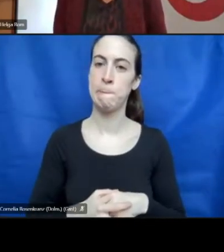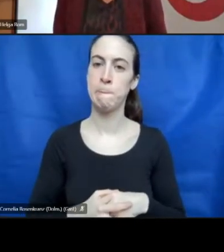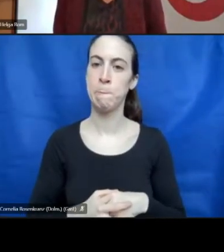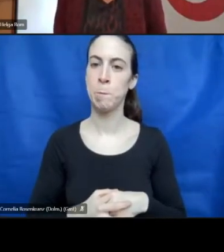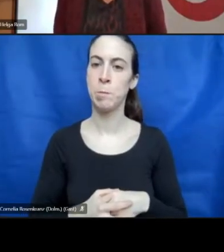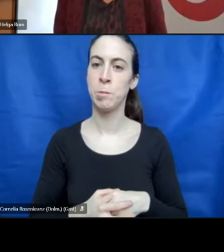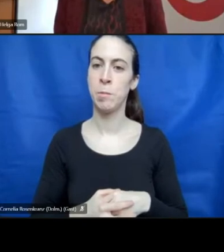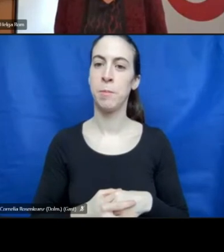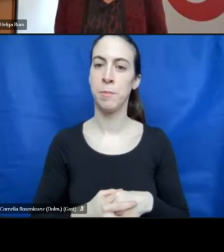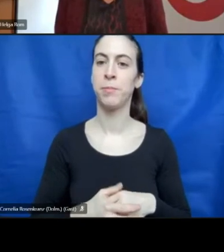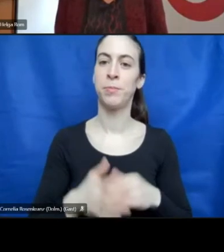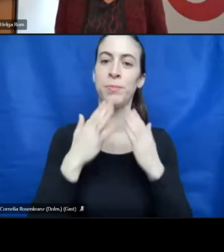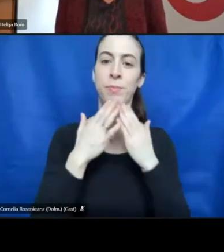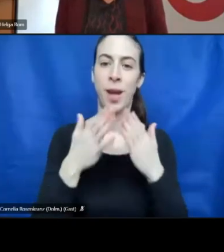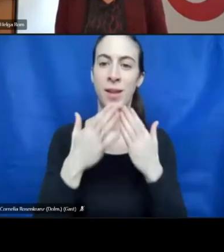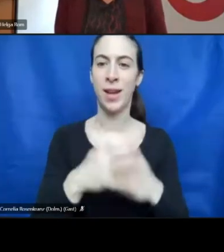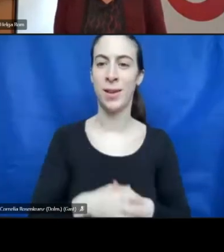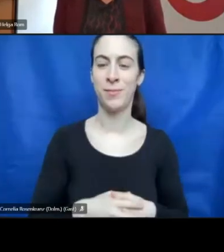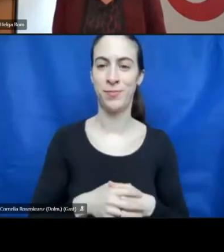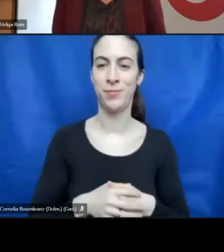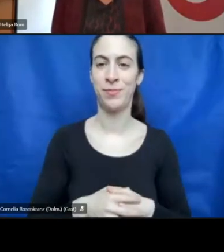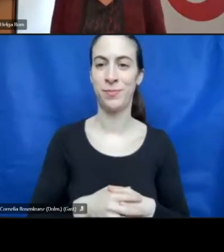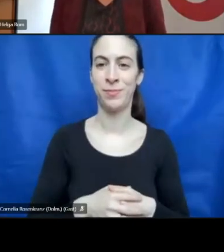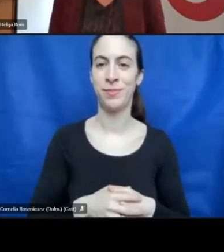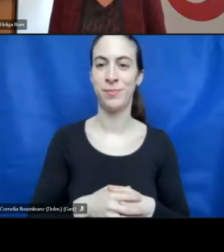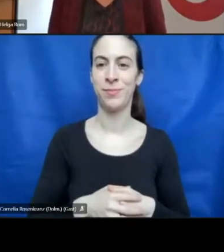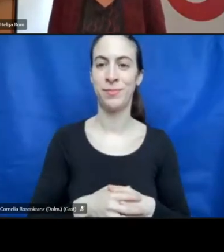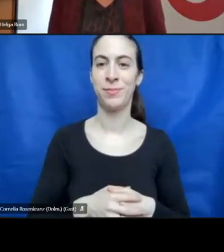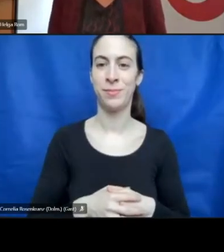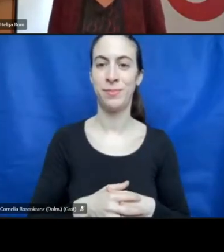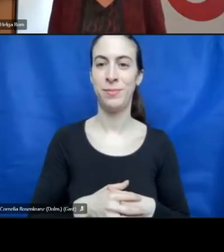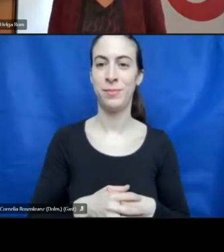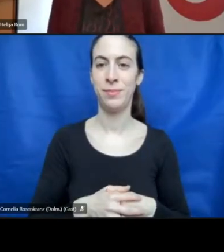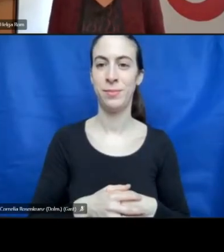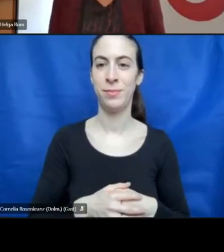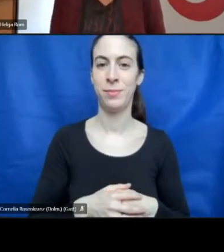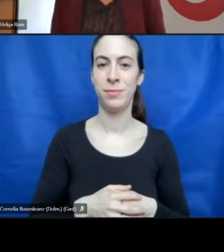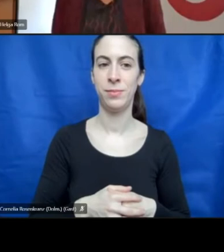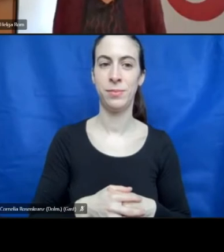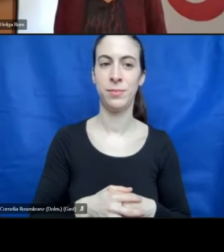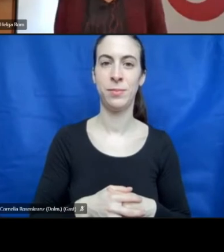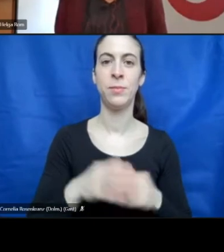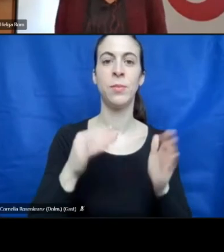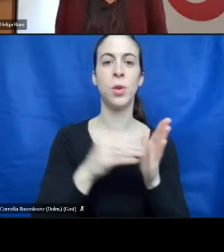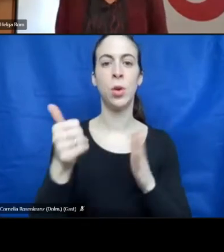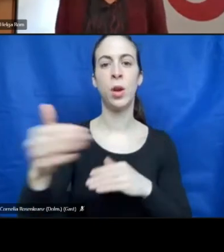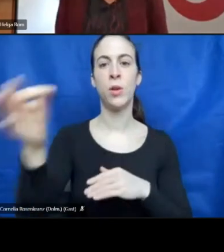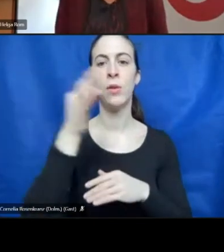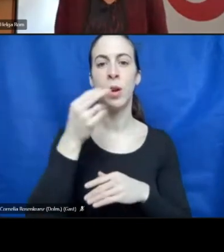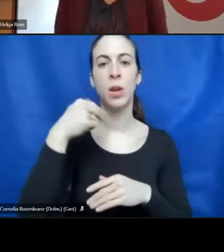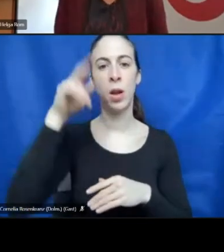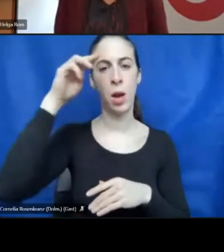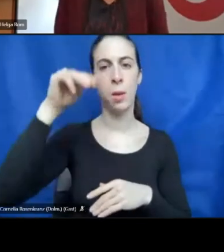Thank you very much. You're welcome. Thank you very much. We have one more question from Mr. Morondel.